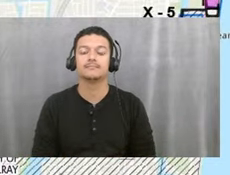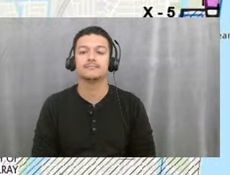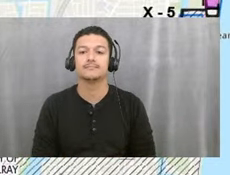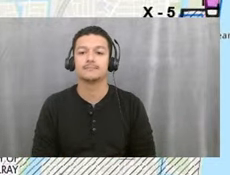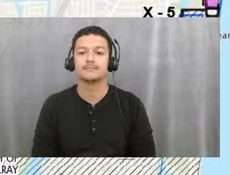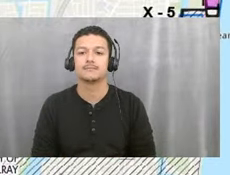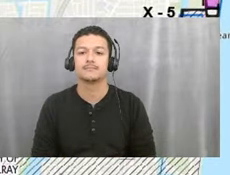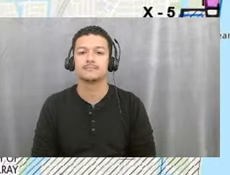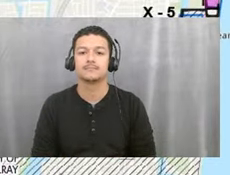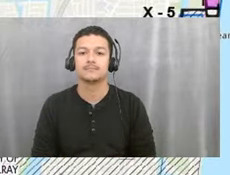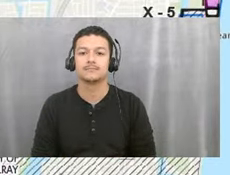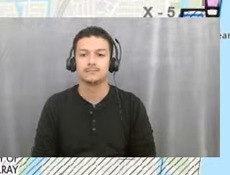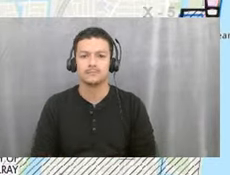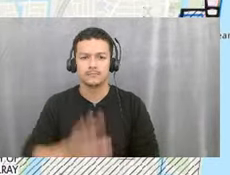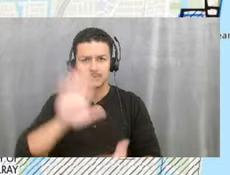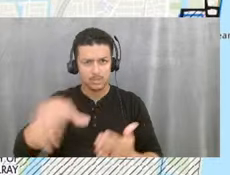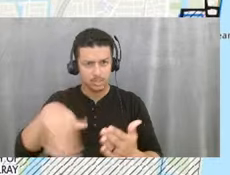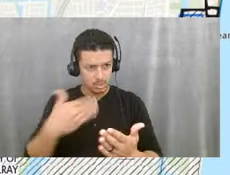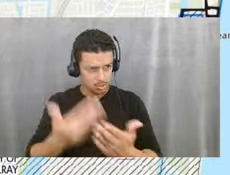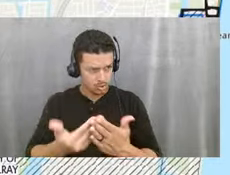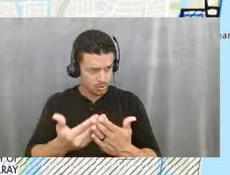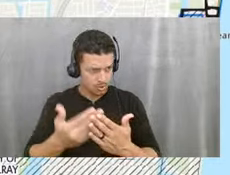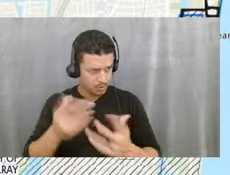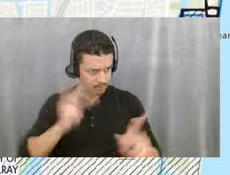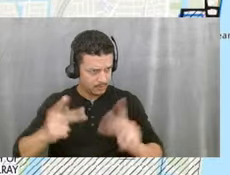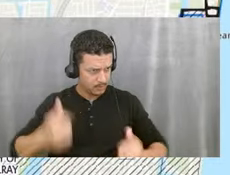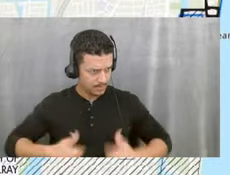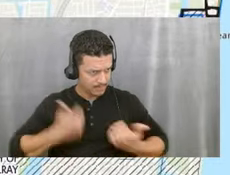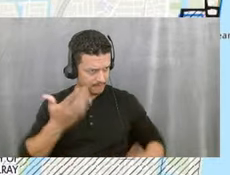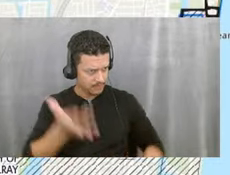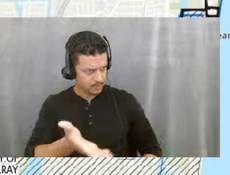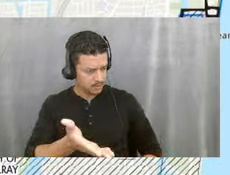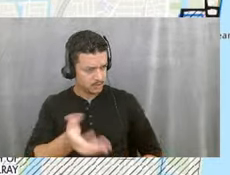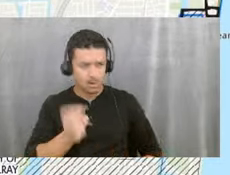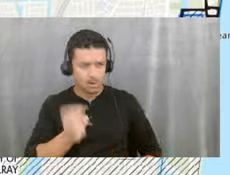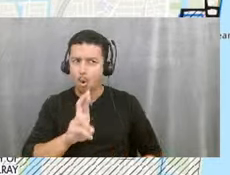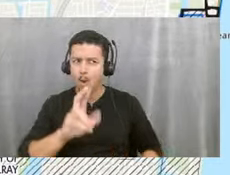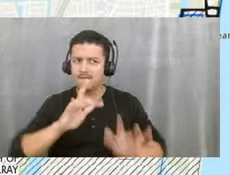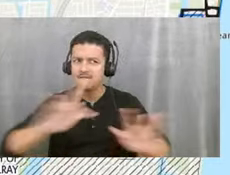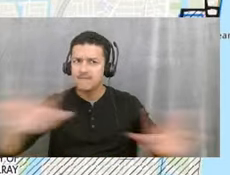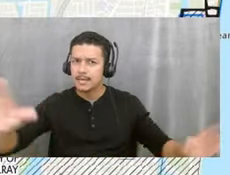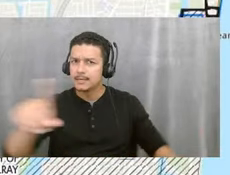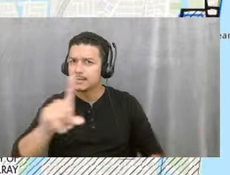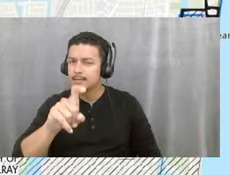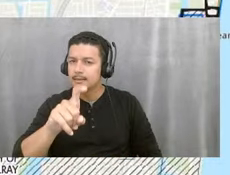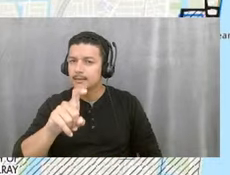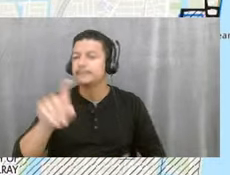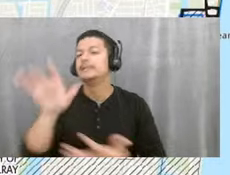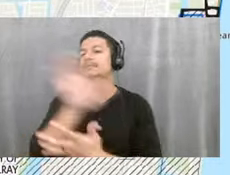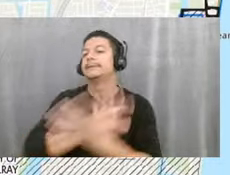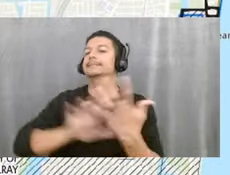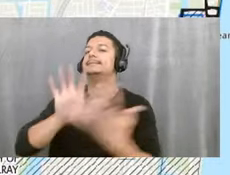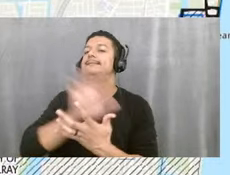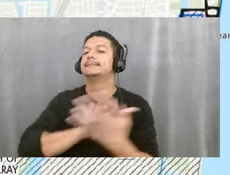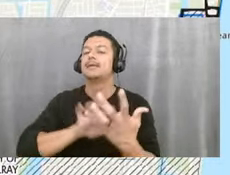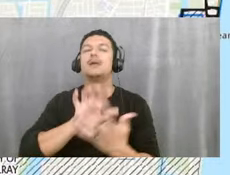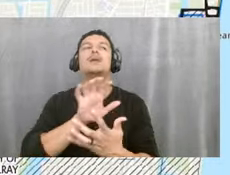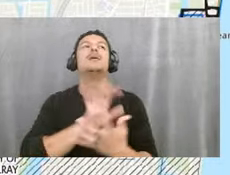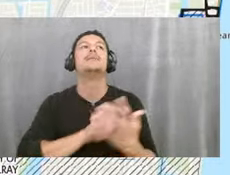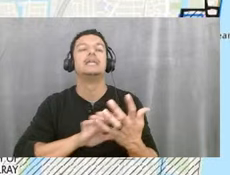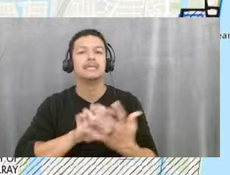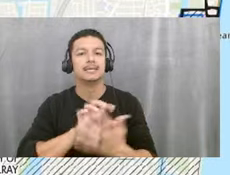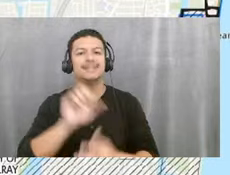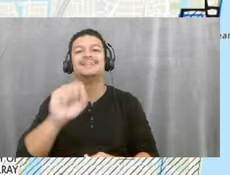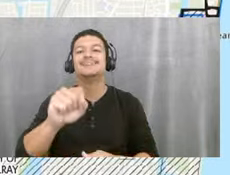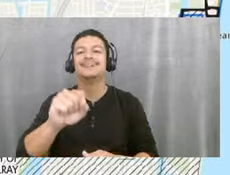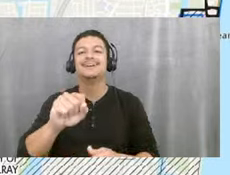They're all habited acres to be clear. Or is it vacant? A mix. A mix. A mix. So largely this is